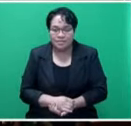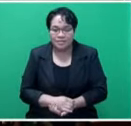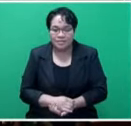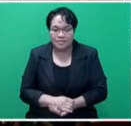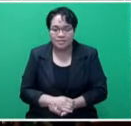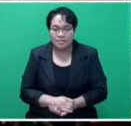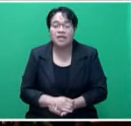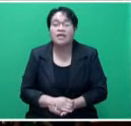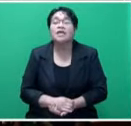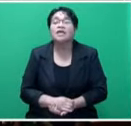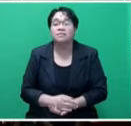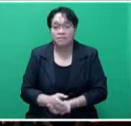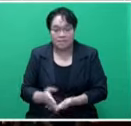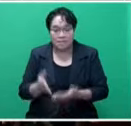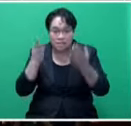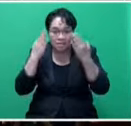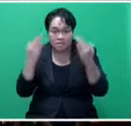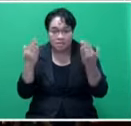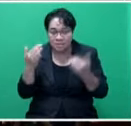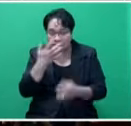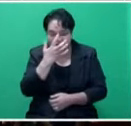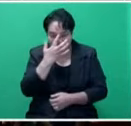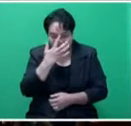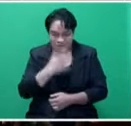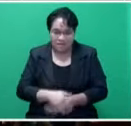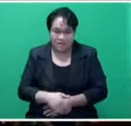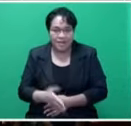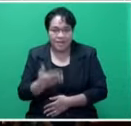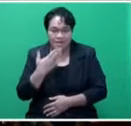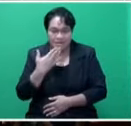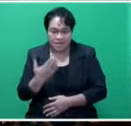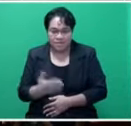Mr. Speaker, sir. Honorable Manganika, you have the floor. Thank you.